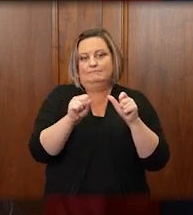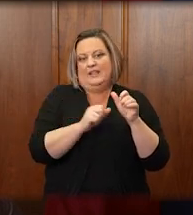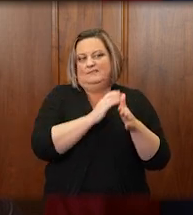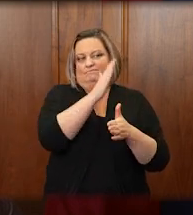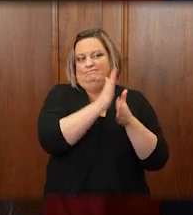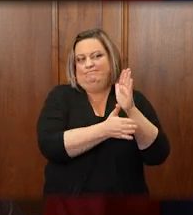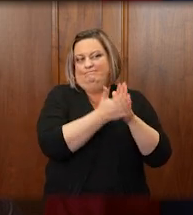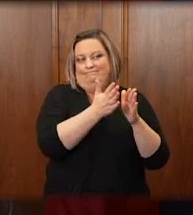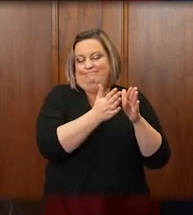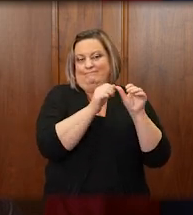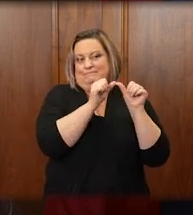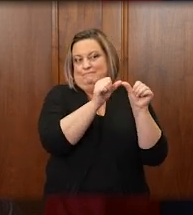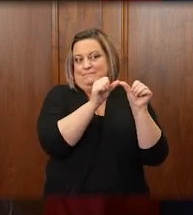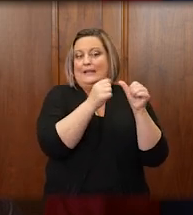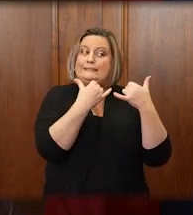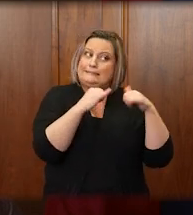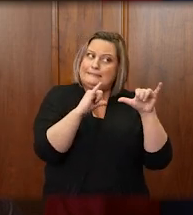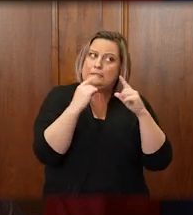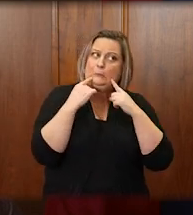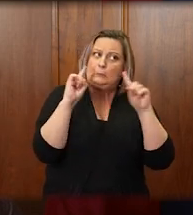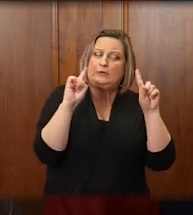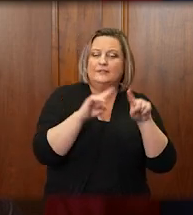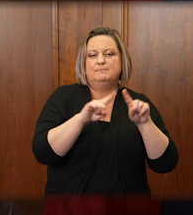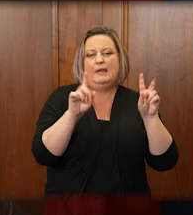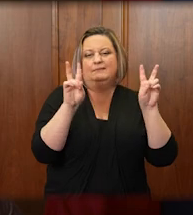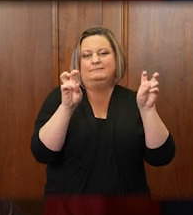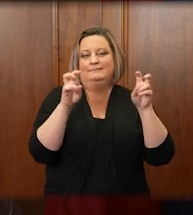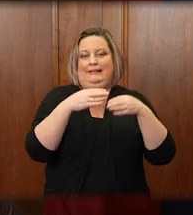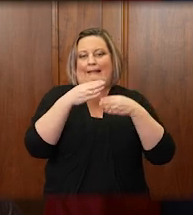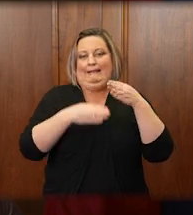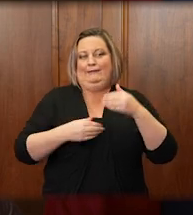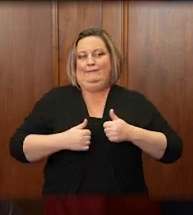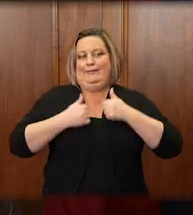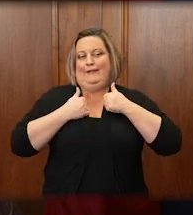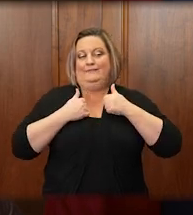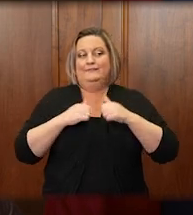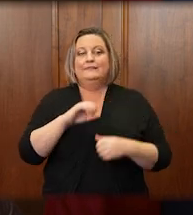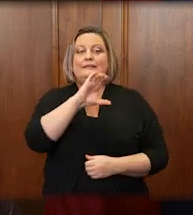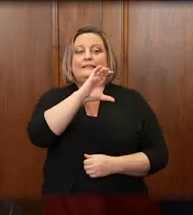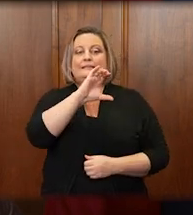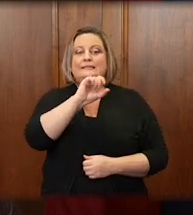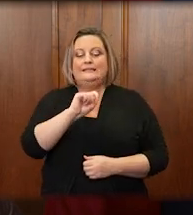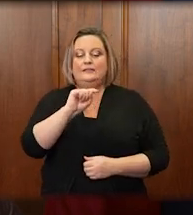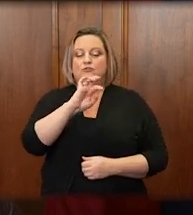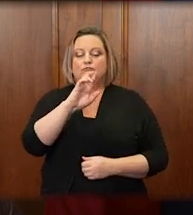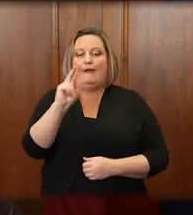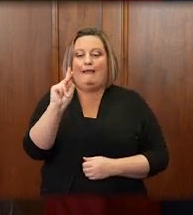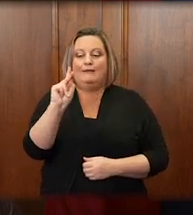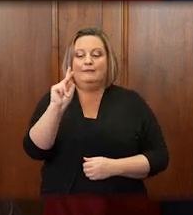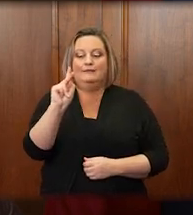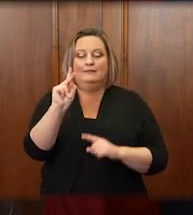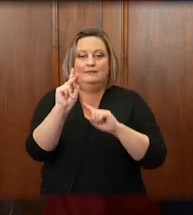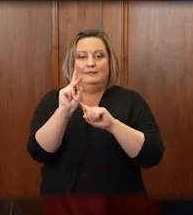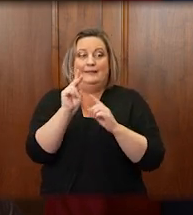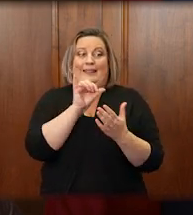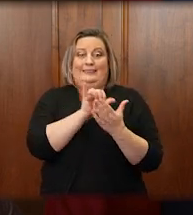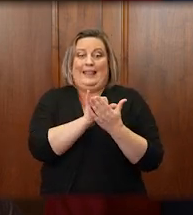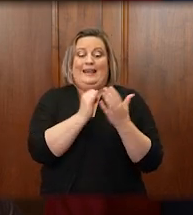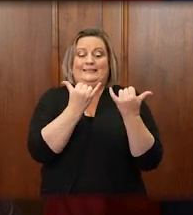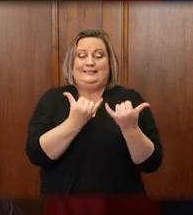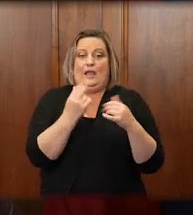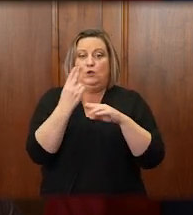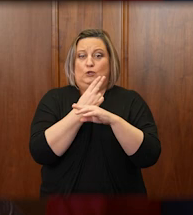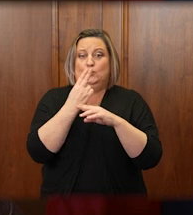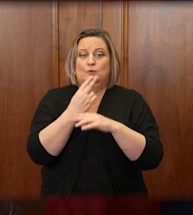life, although it still works. The system, called CTRAC, is now used in 19 court